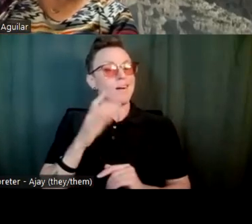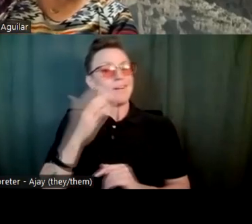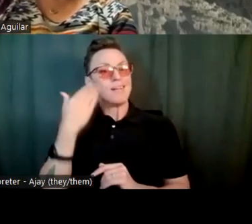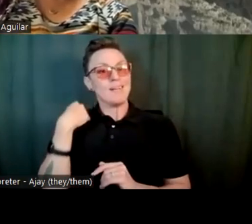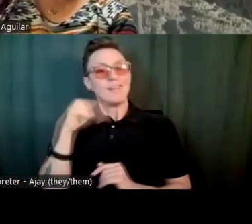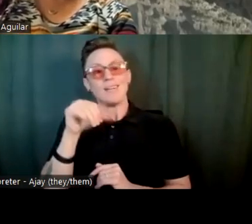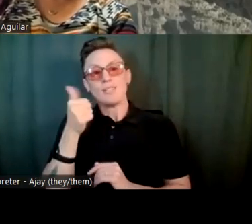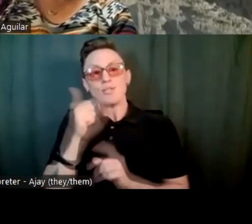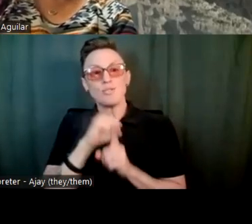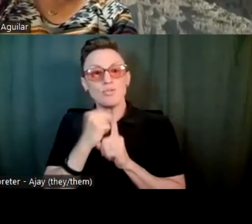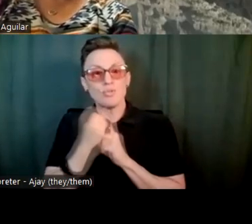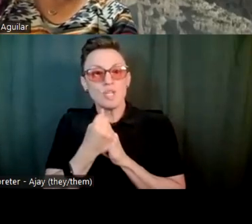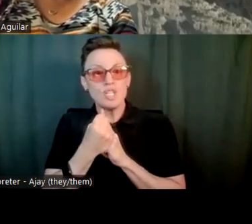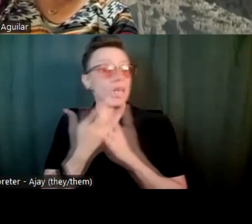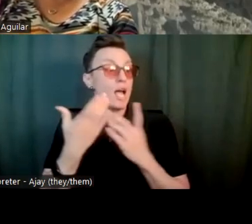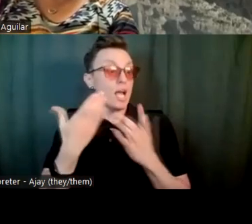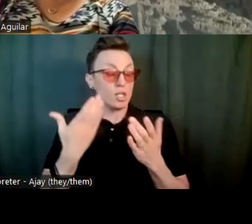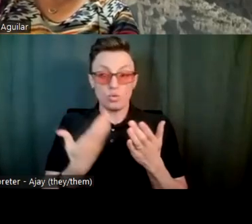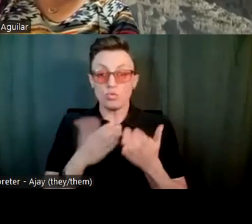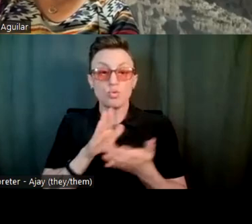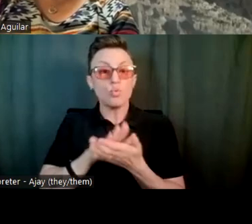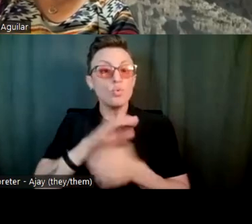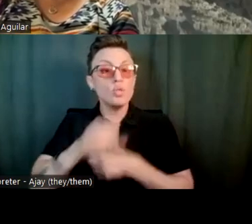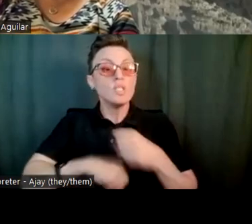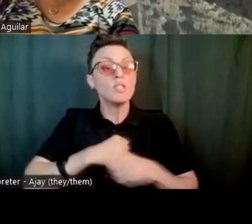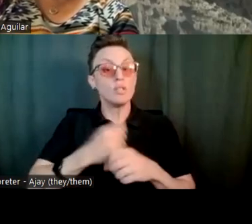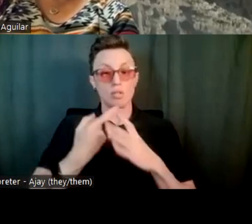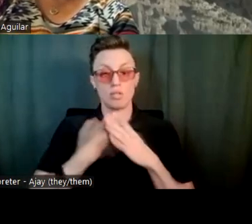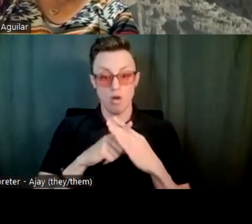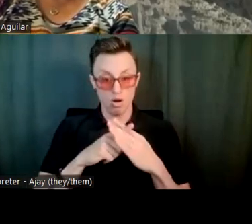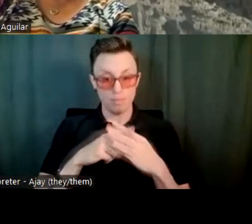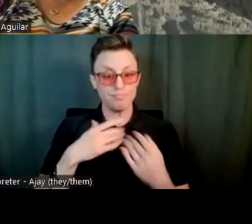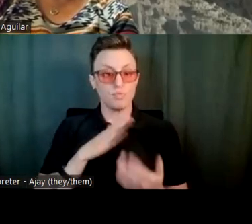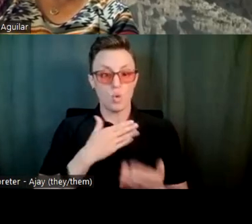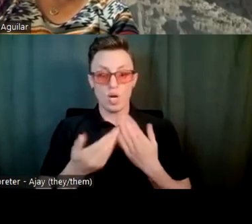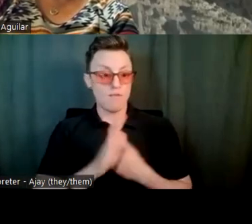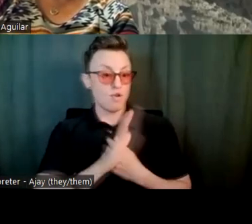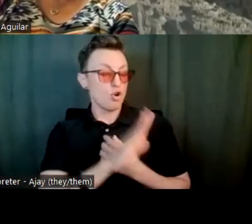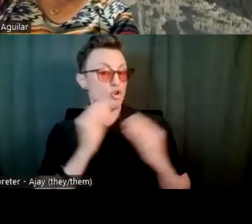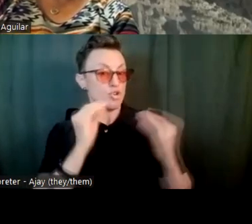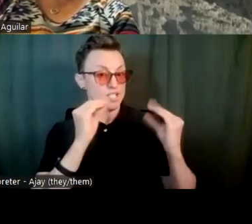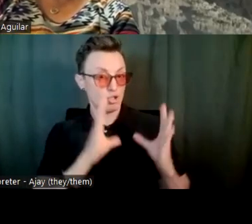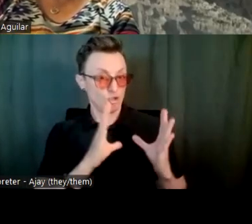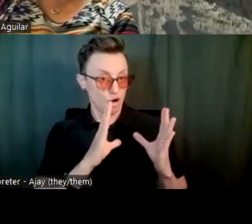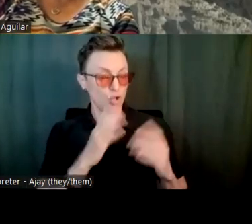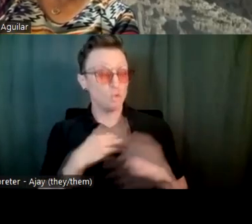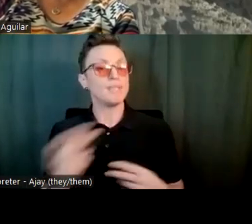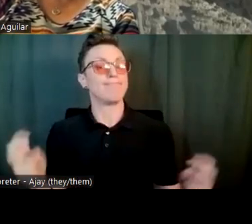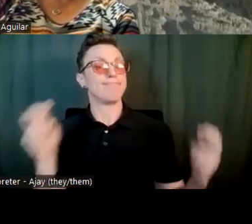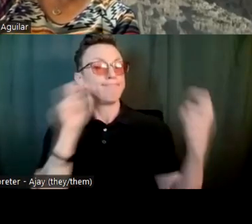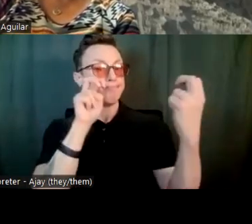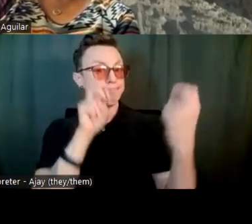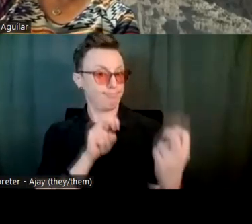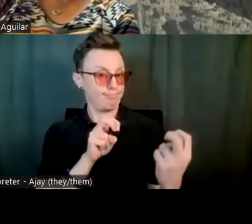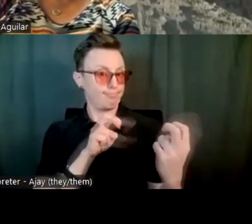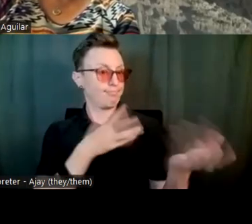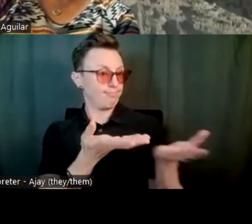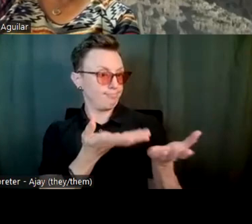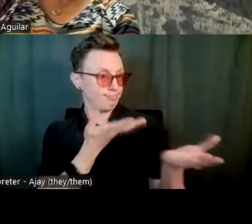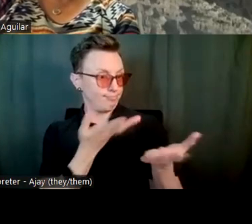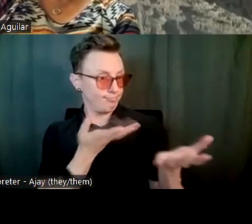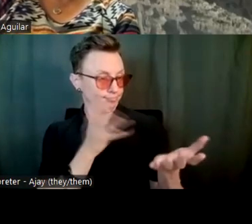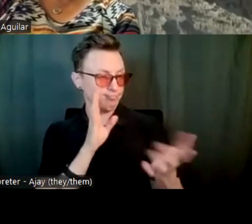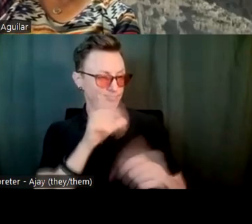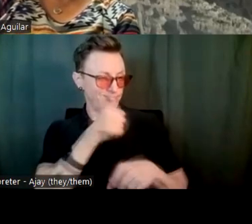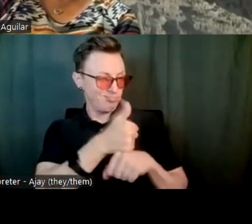would start a new school year, I would get with the teacher that she was going to be in that class with. And we would come up with a